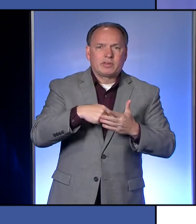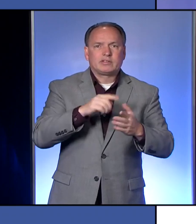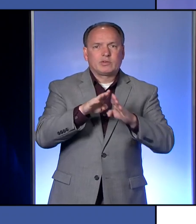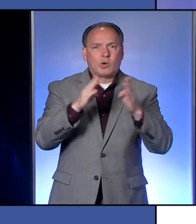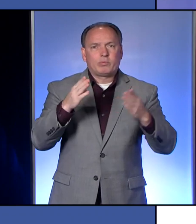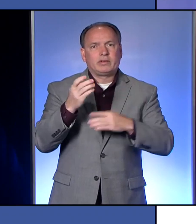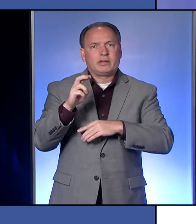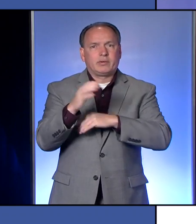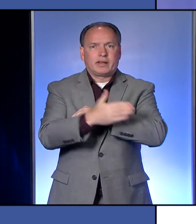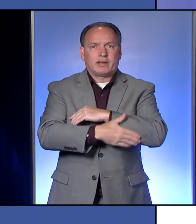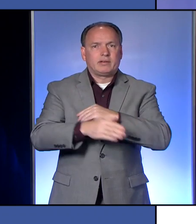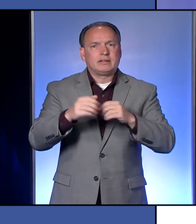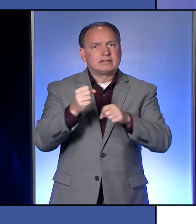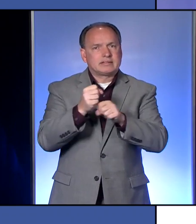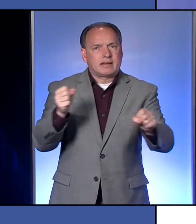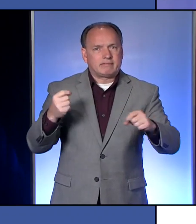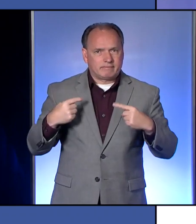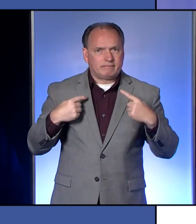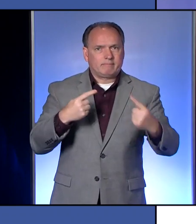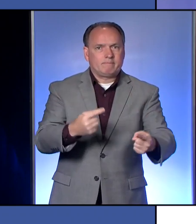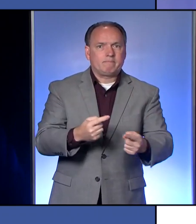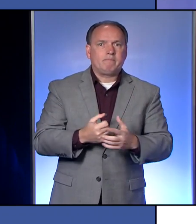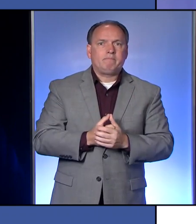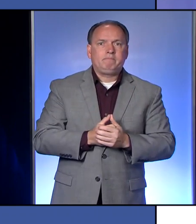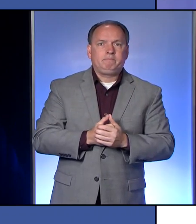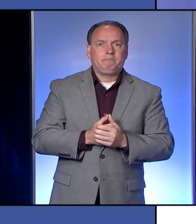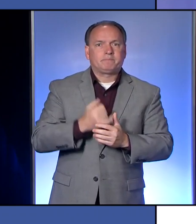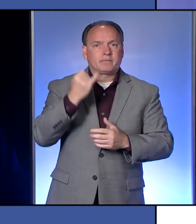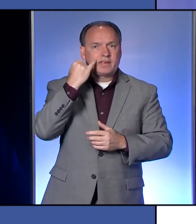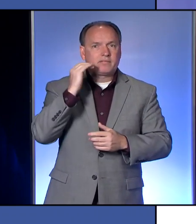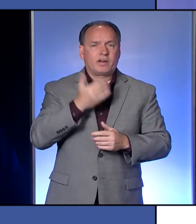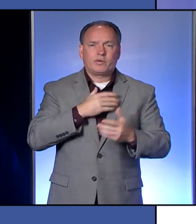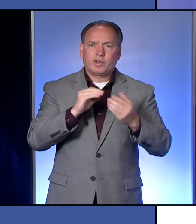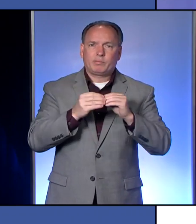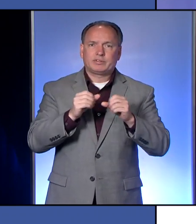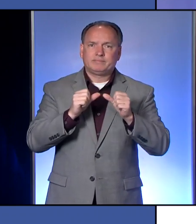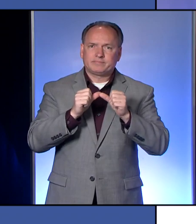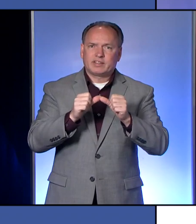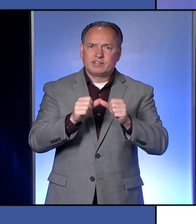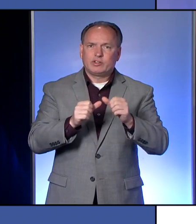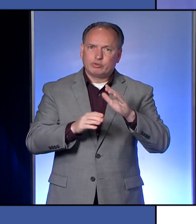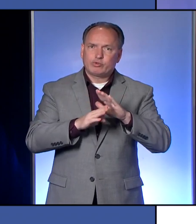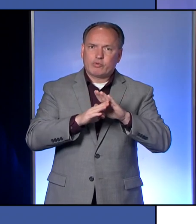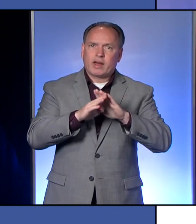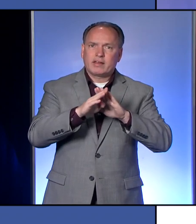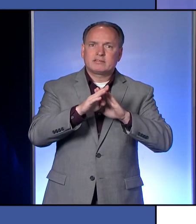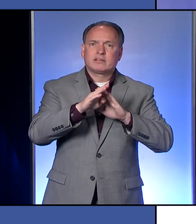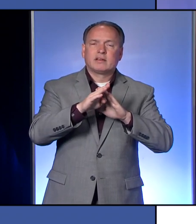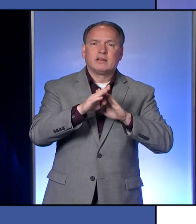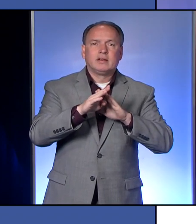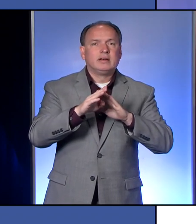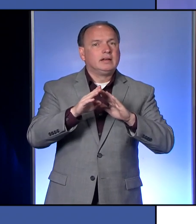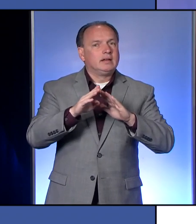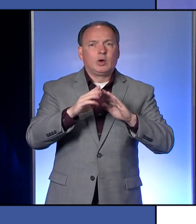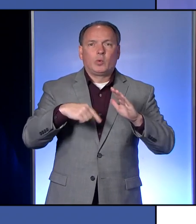the safest manner possible. If our numbers continue to go up, we will not be looking at the green phase